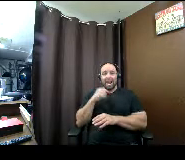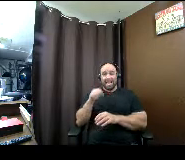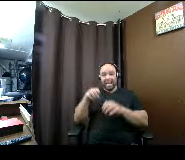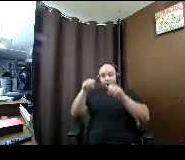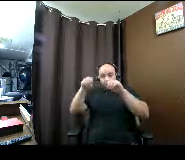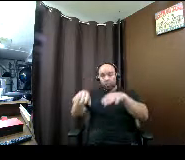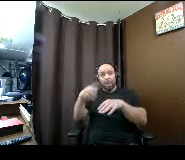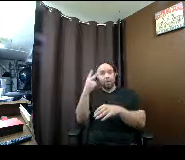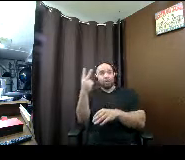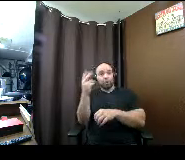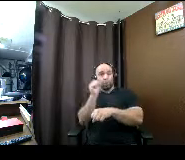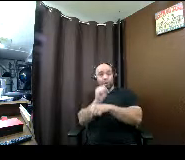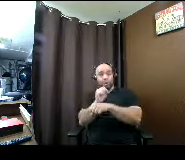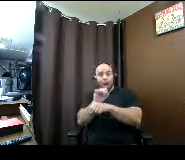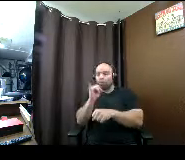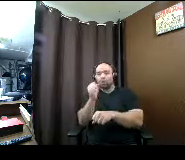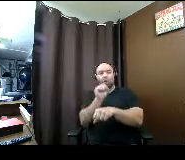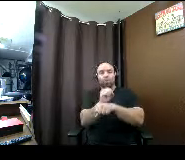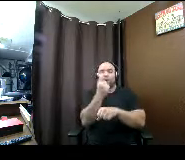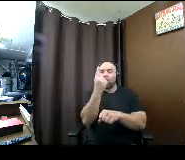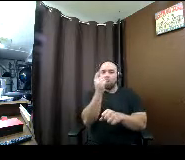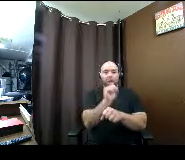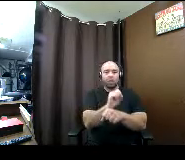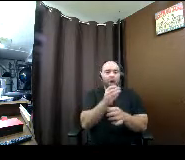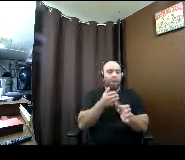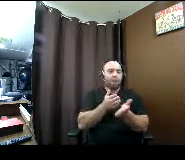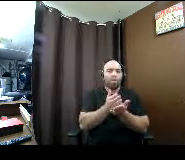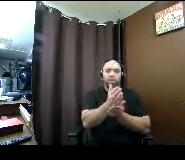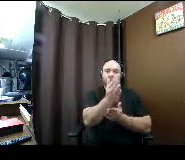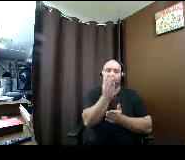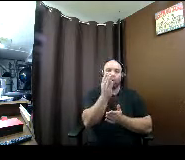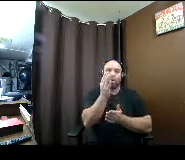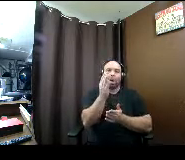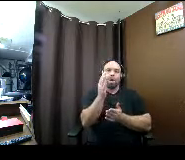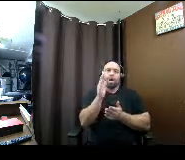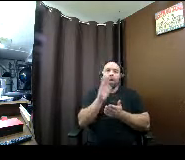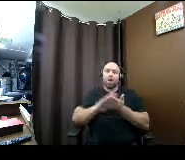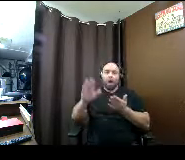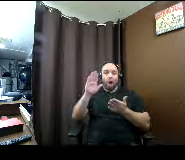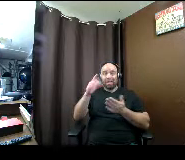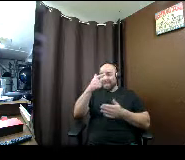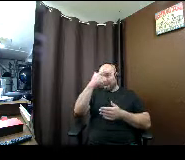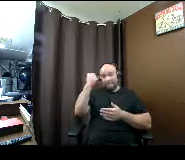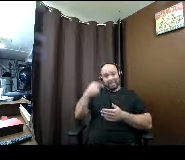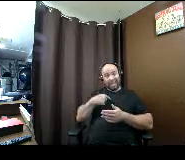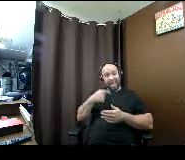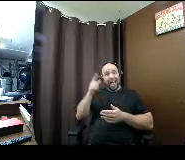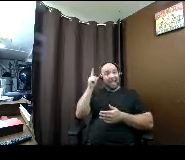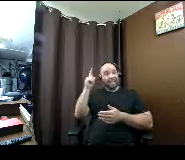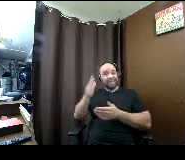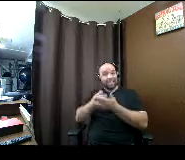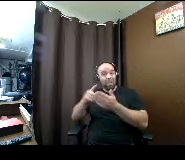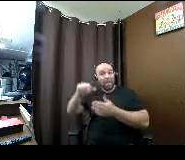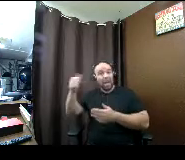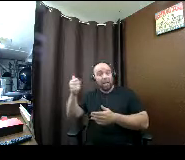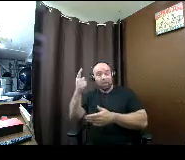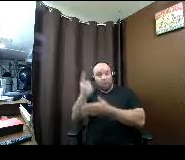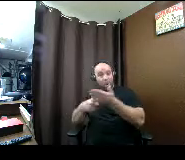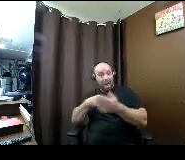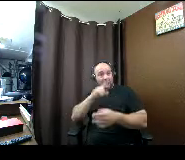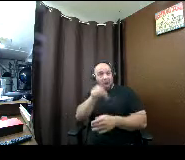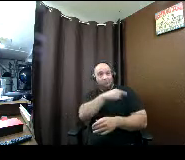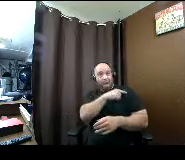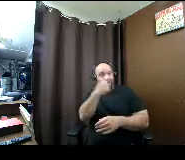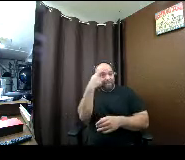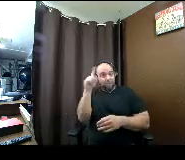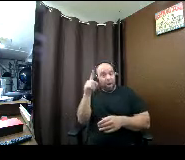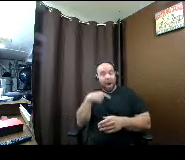and i just work one job through college because i listened to someone else about what i qualified for i almost gave up